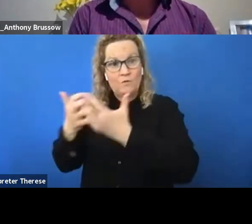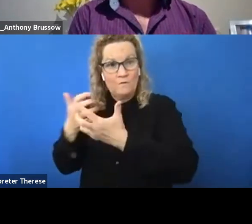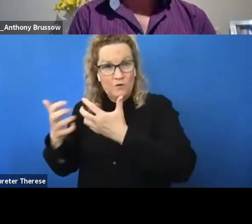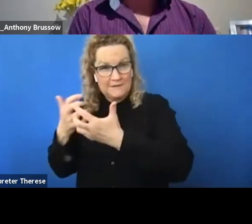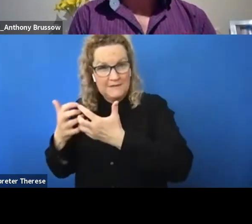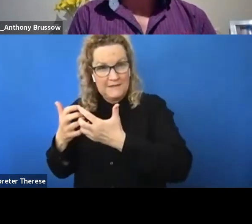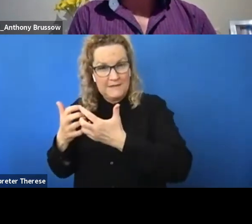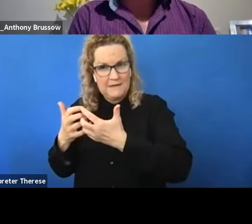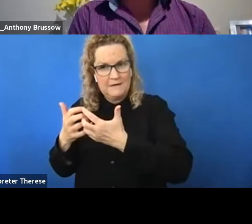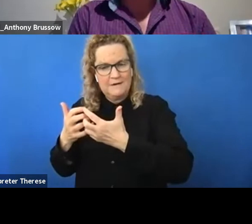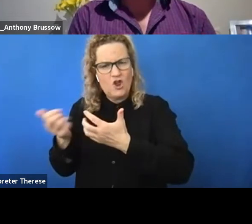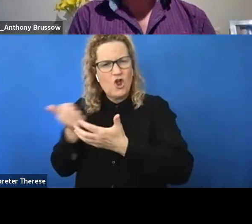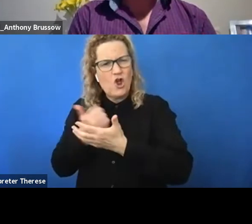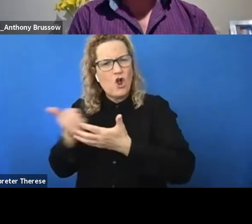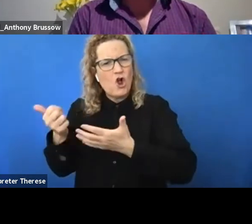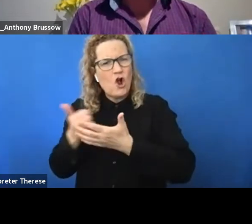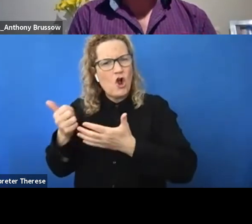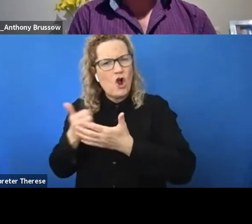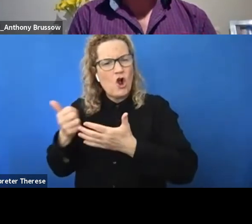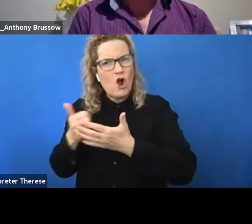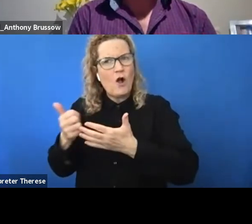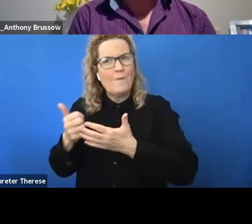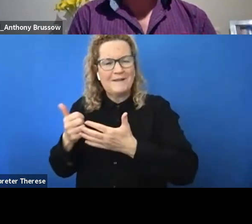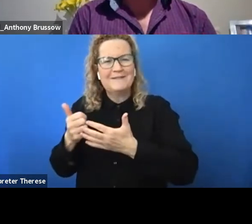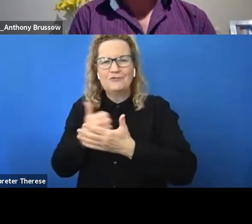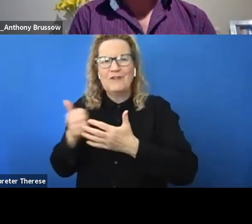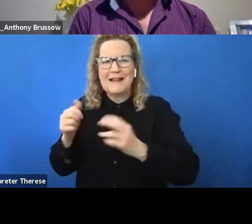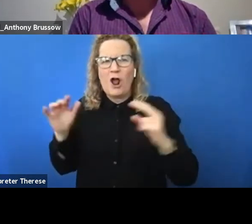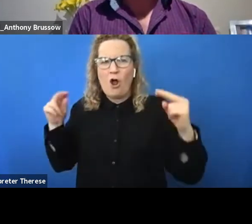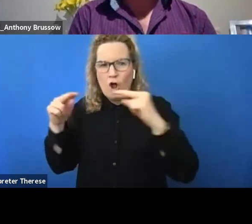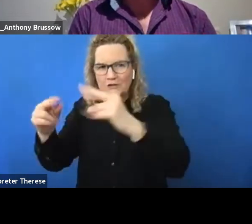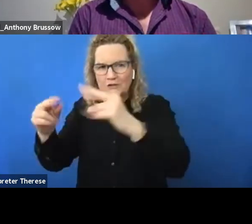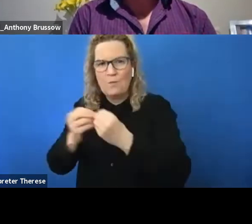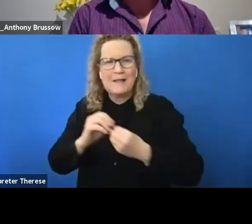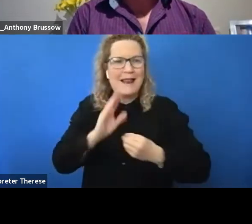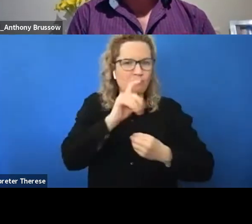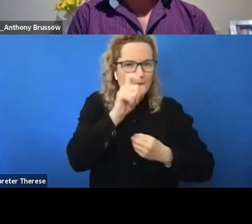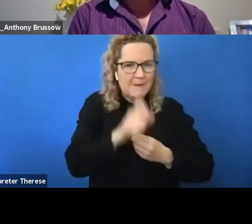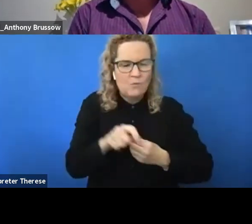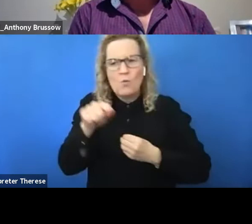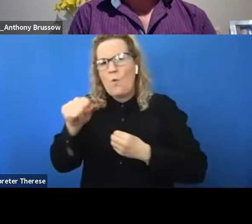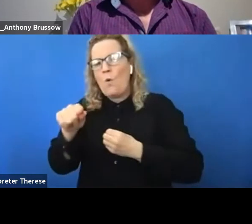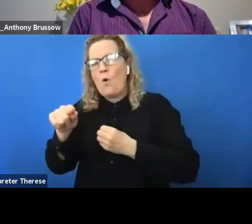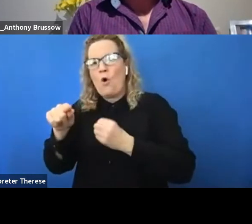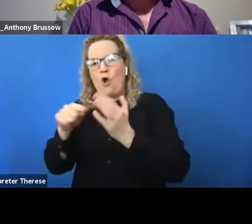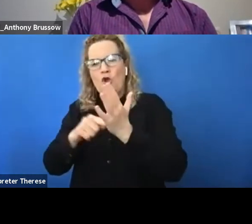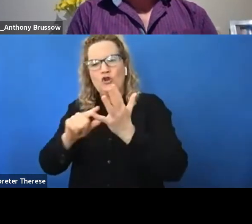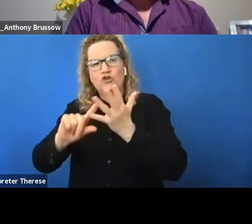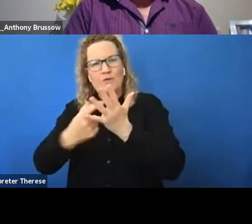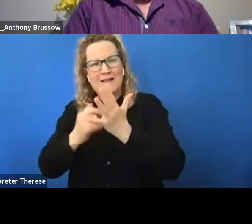was a common theme was to build regular contact with my tutors and lecturers and academic, wide academic staff.